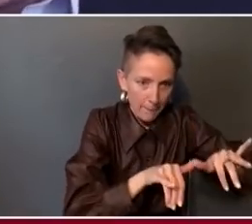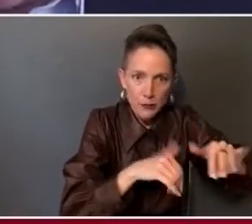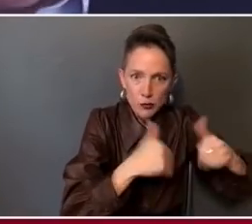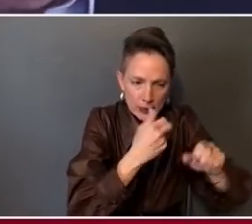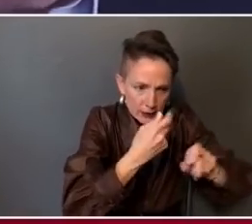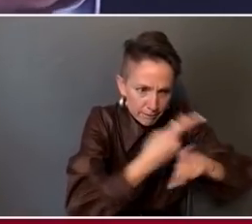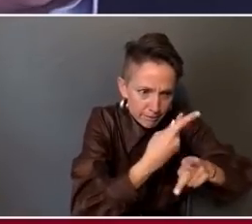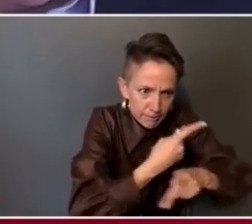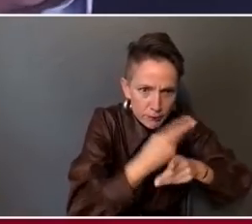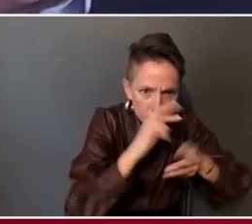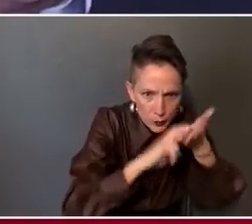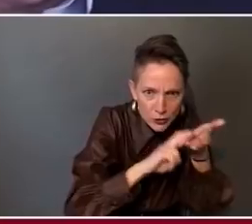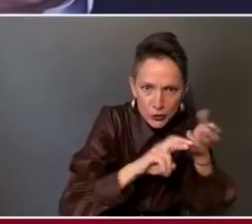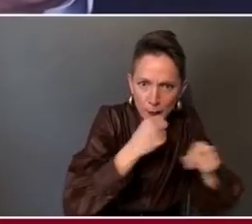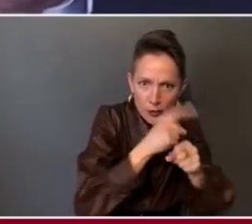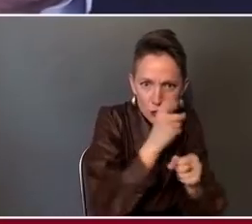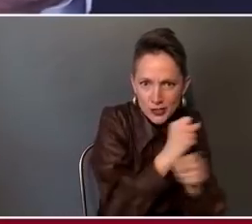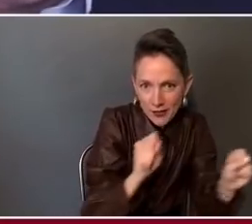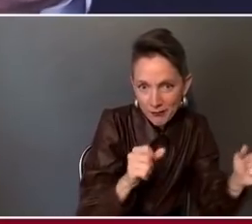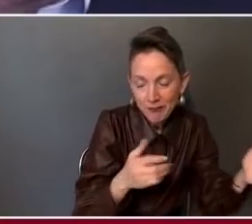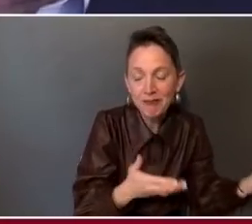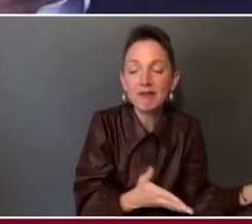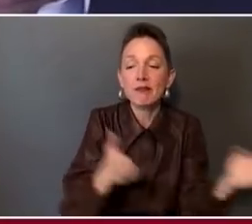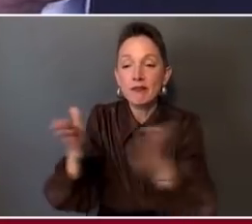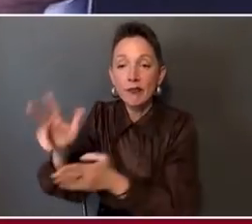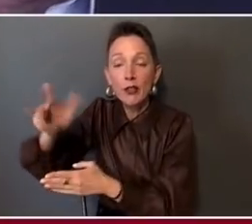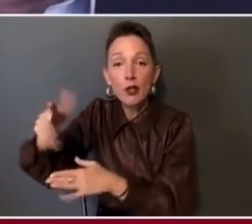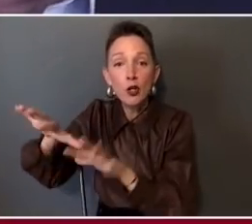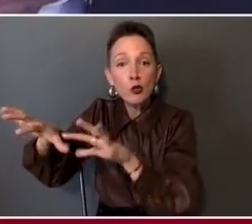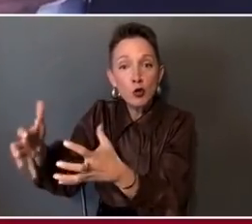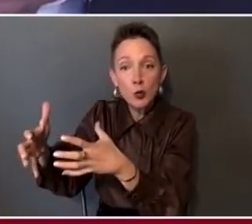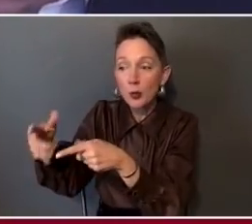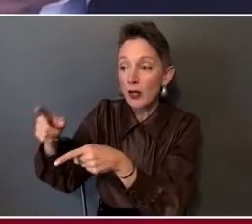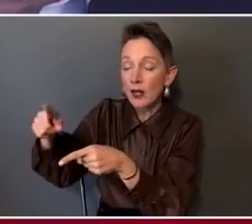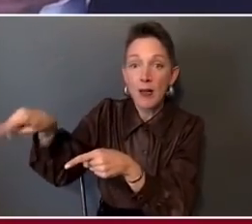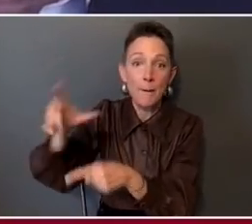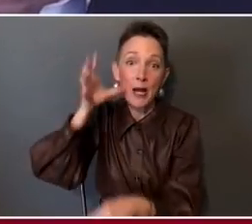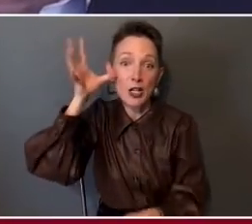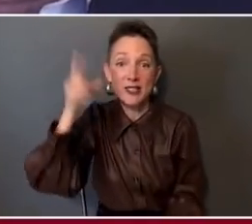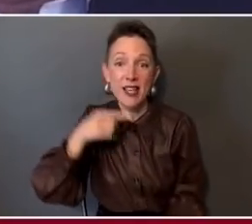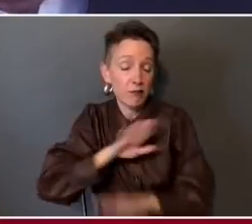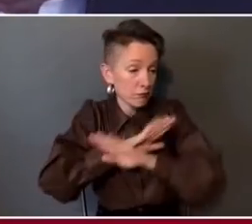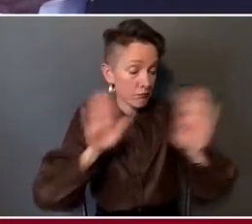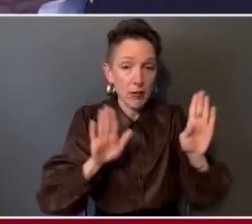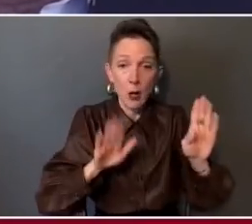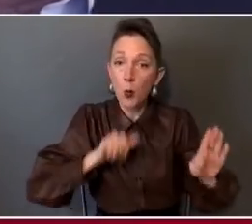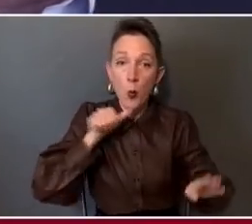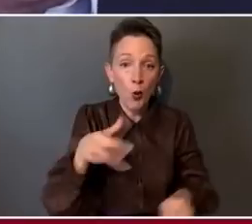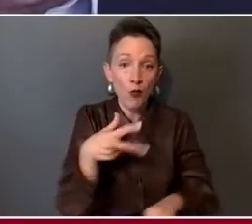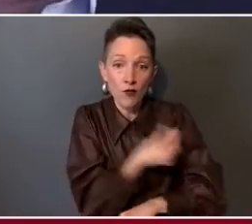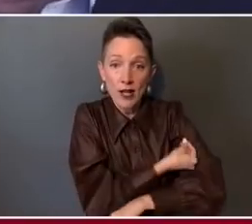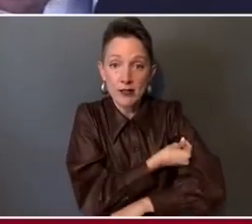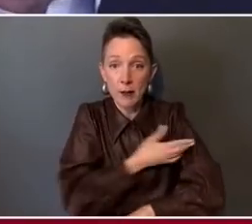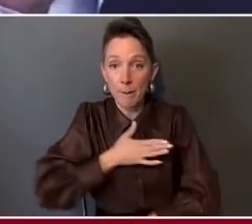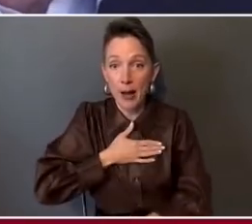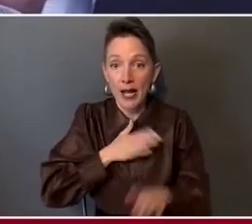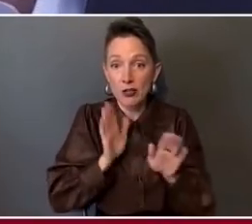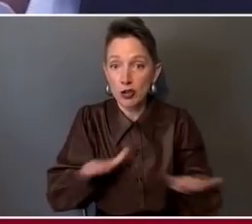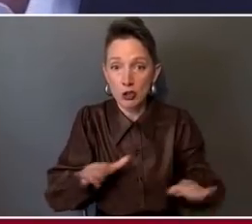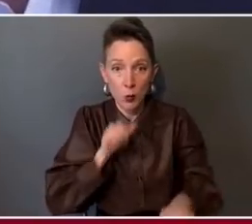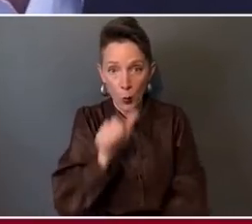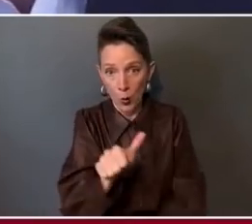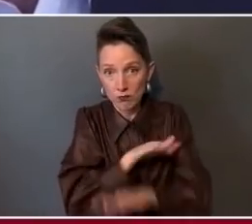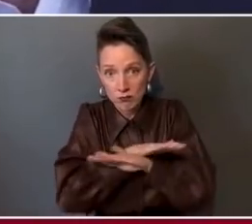But then the third group that is, are the group of parents who say under no condition, I vaccinate my kids. You know, that goes back to your earlier